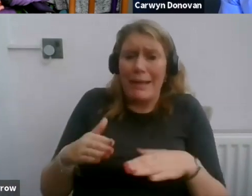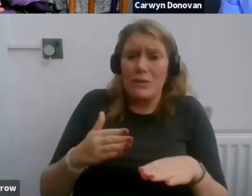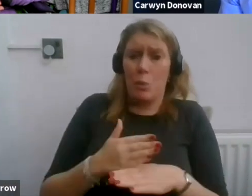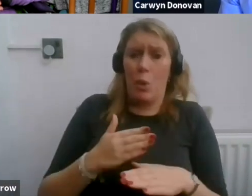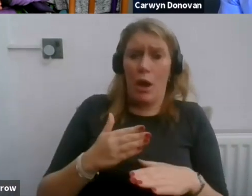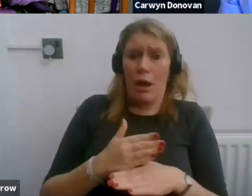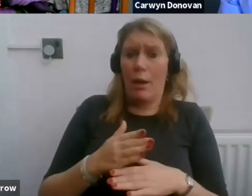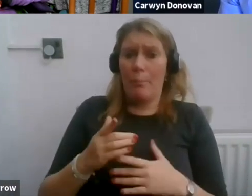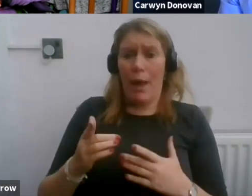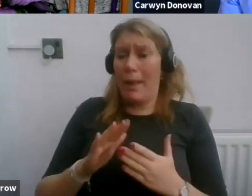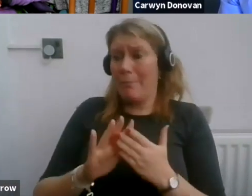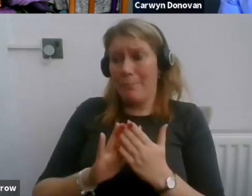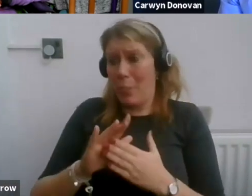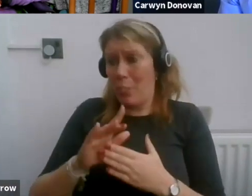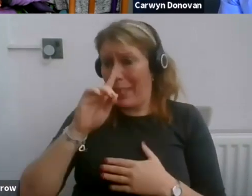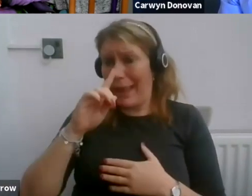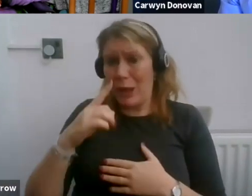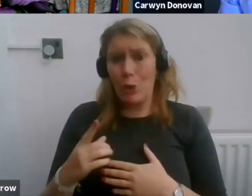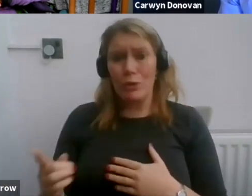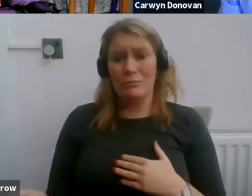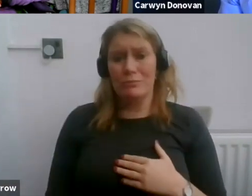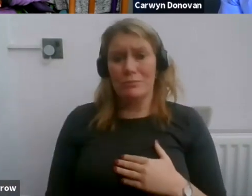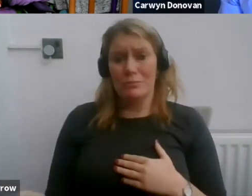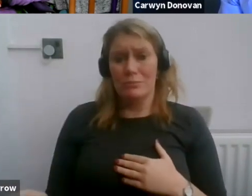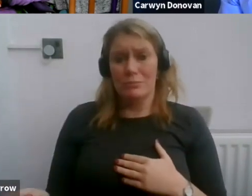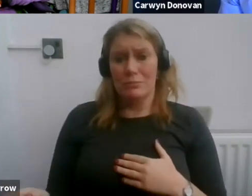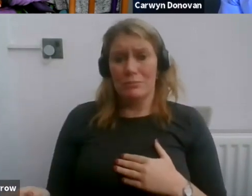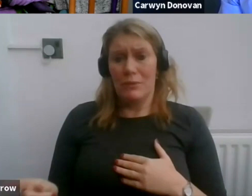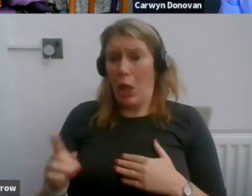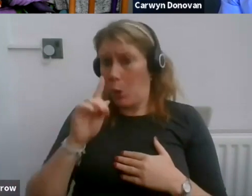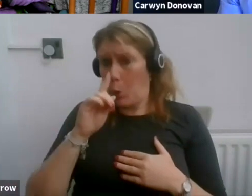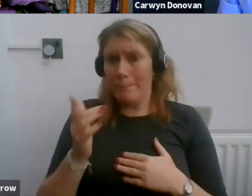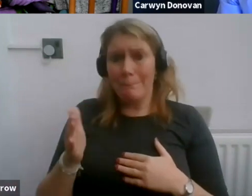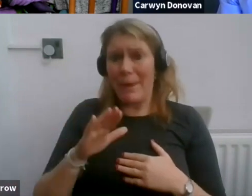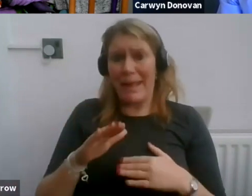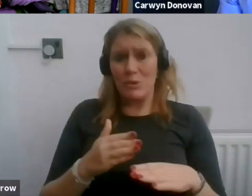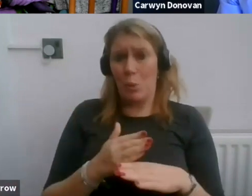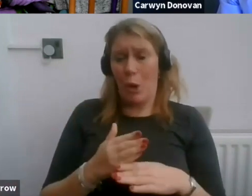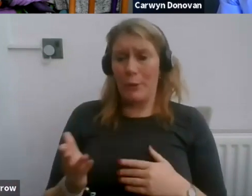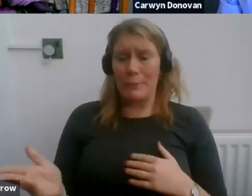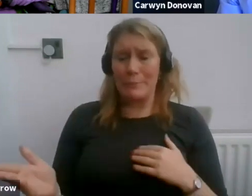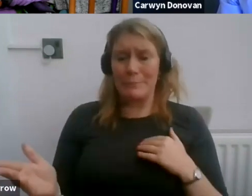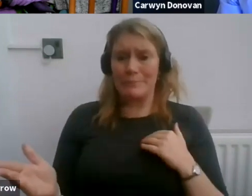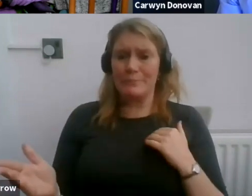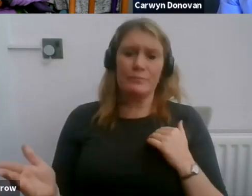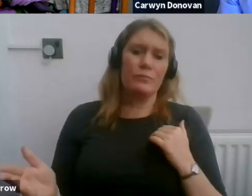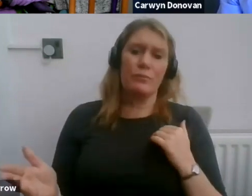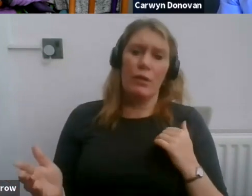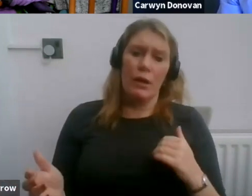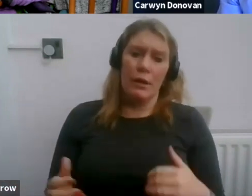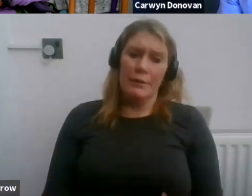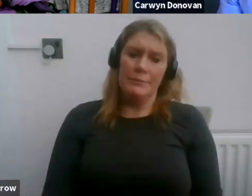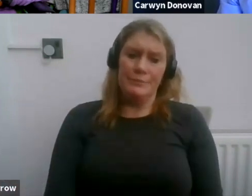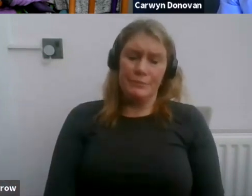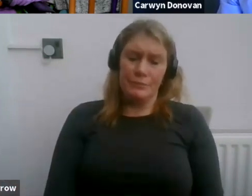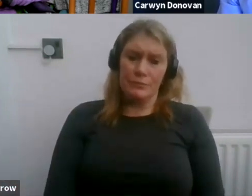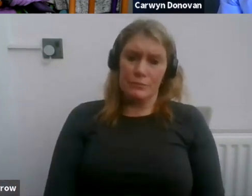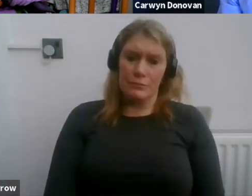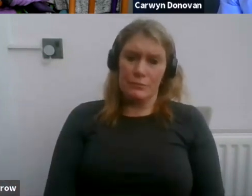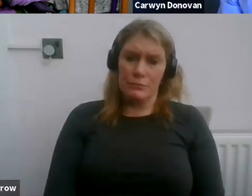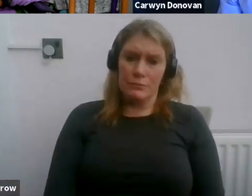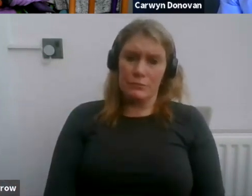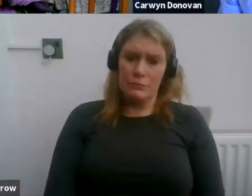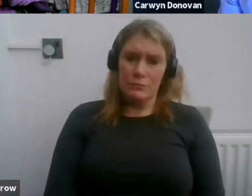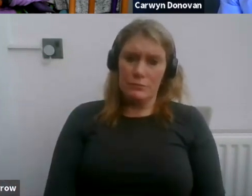impairments were preventing them from doing so. So, it was a particular pleasure we were able